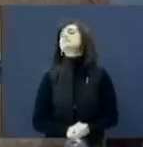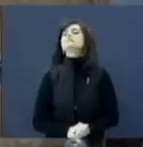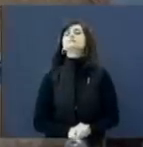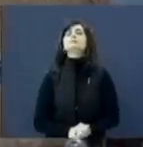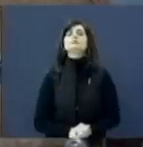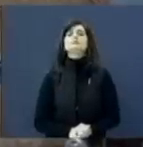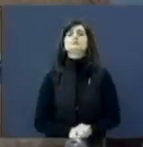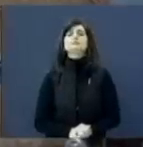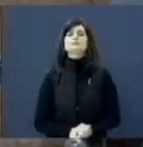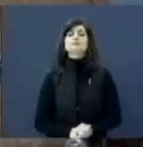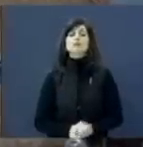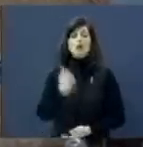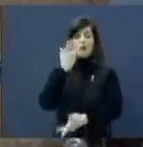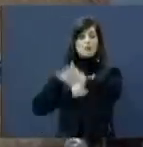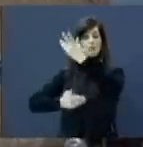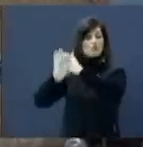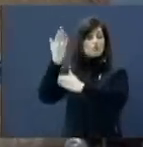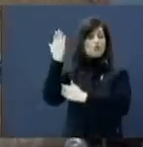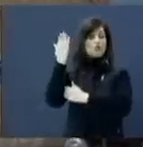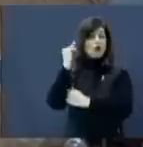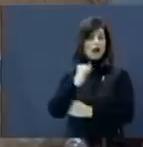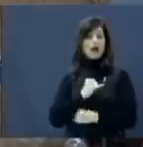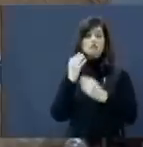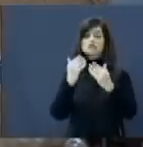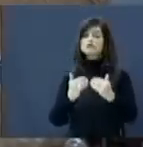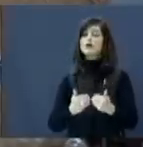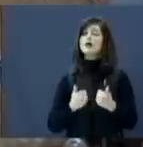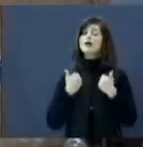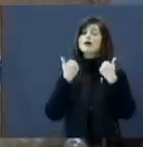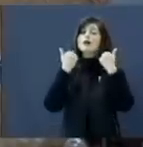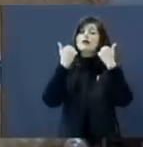I have fallen young